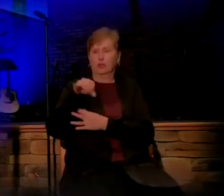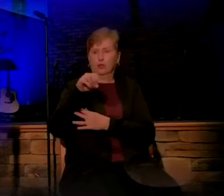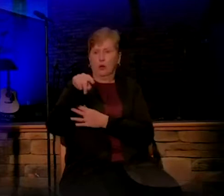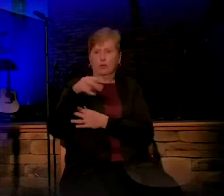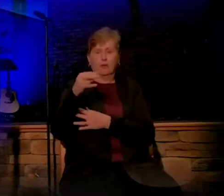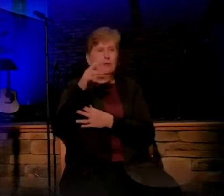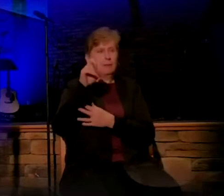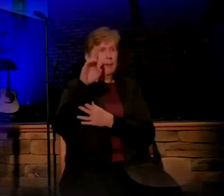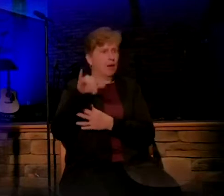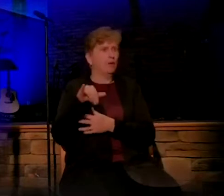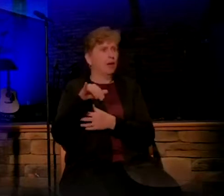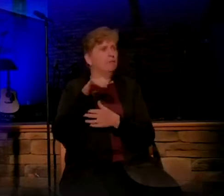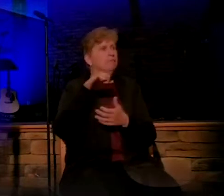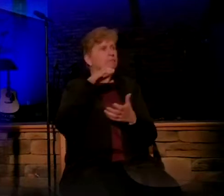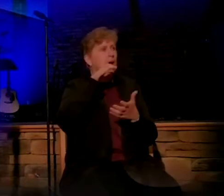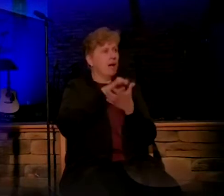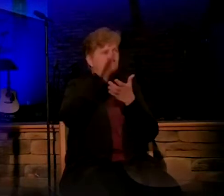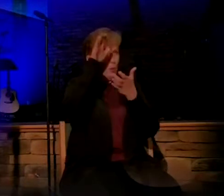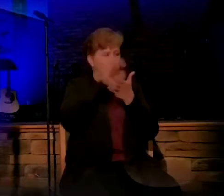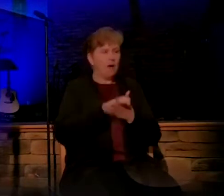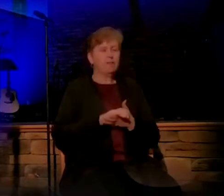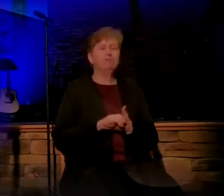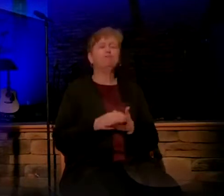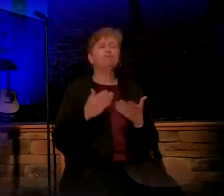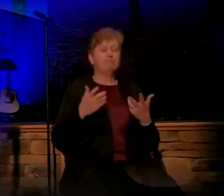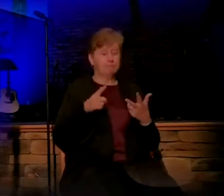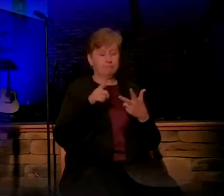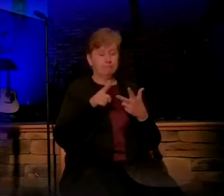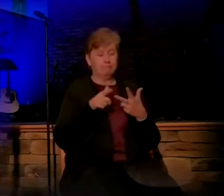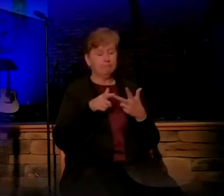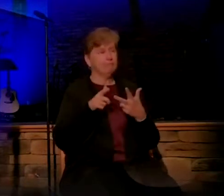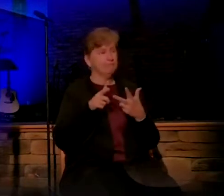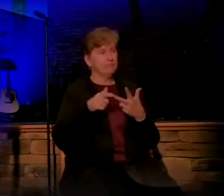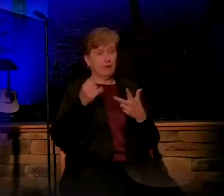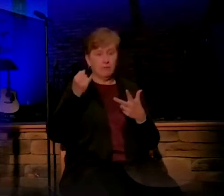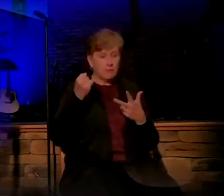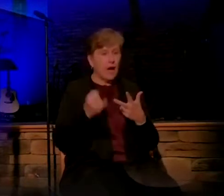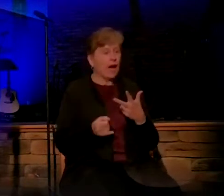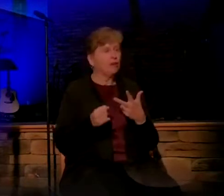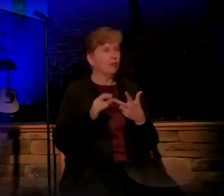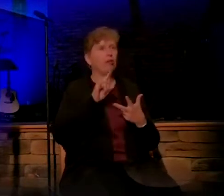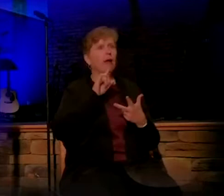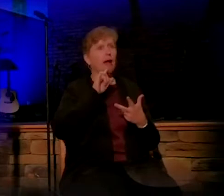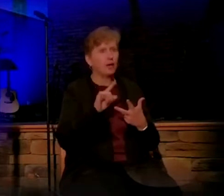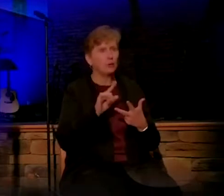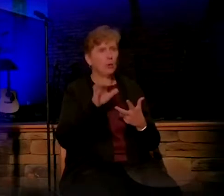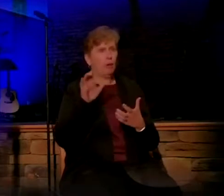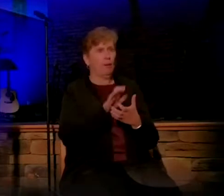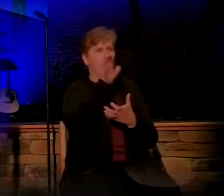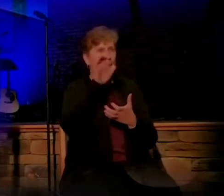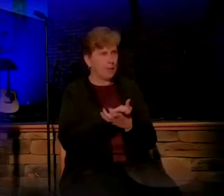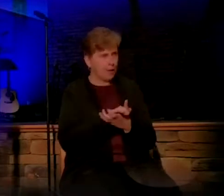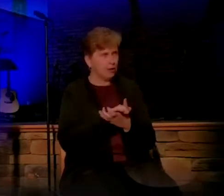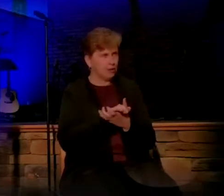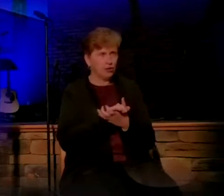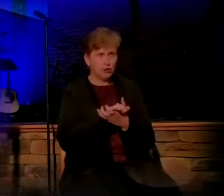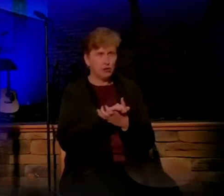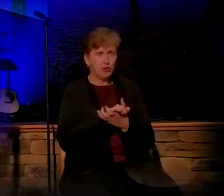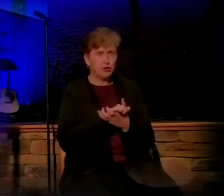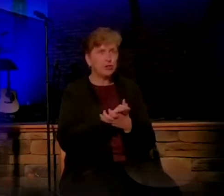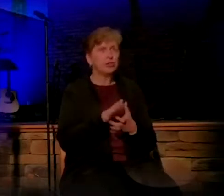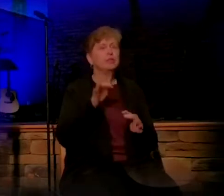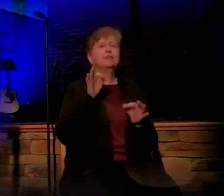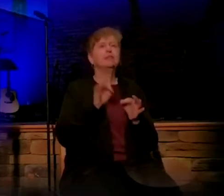husband and wife. Now, the final step was the marriage. And it simply,